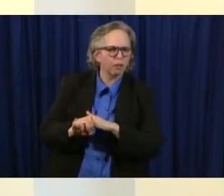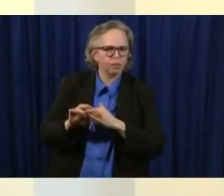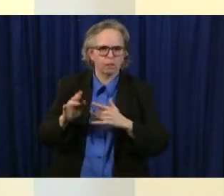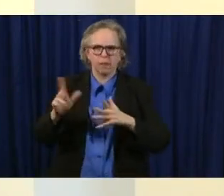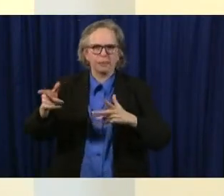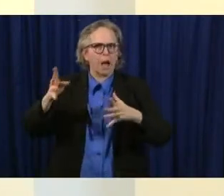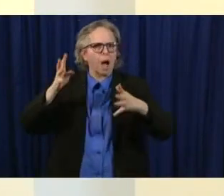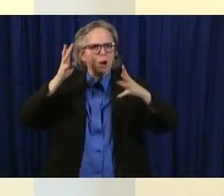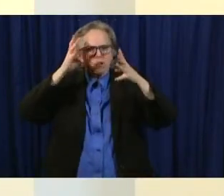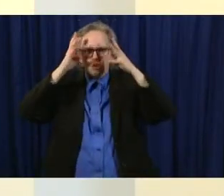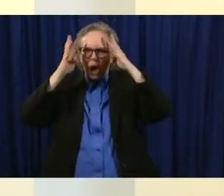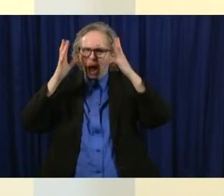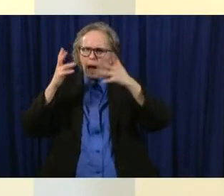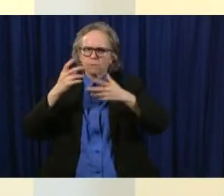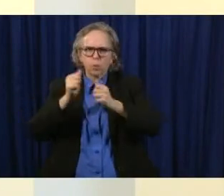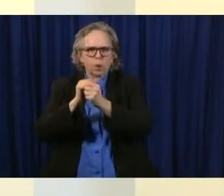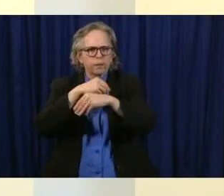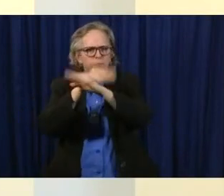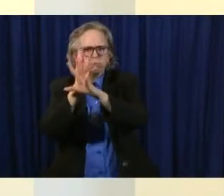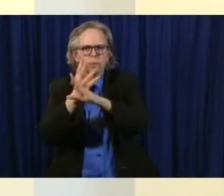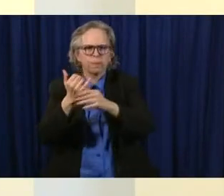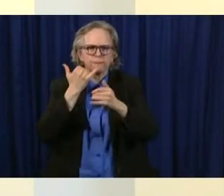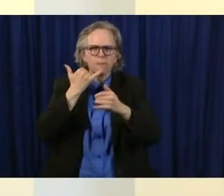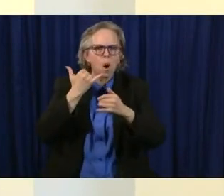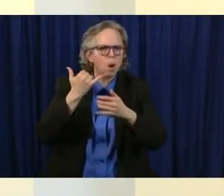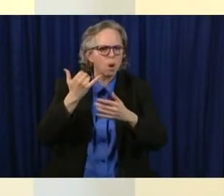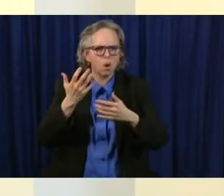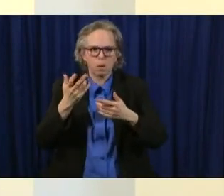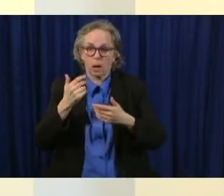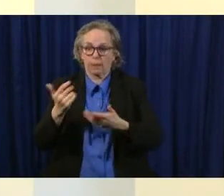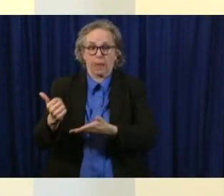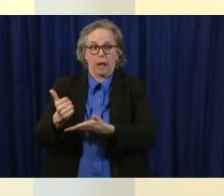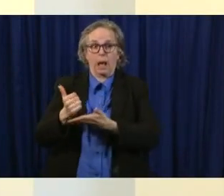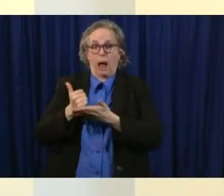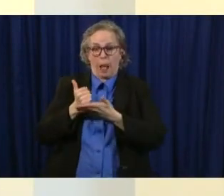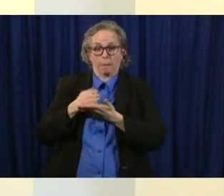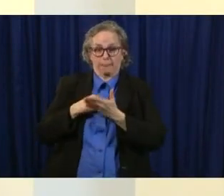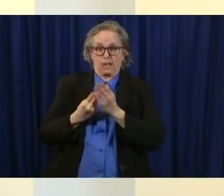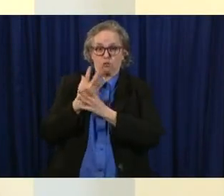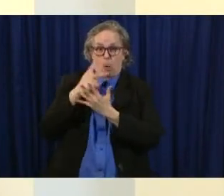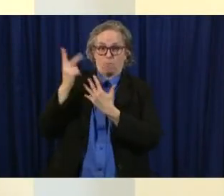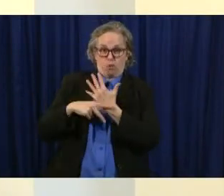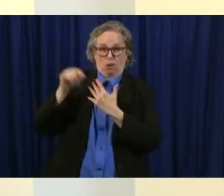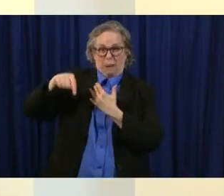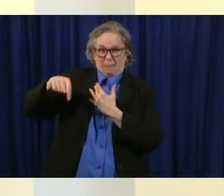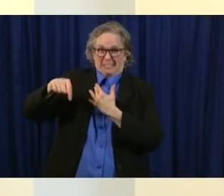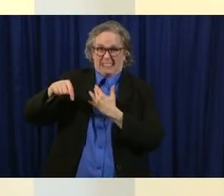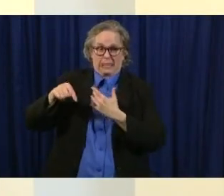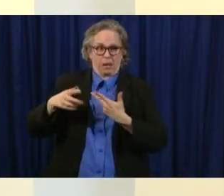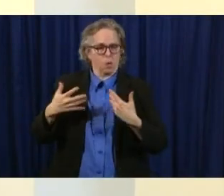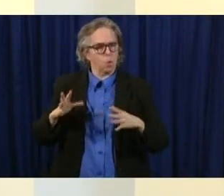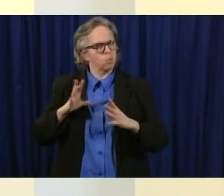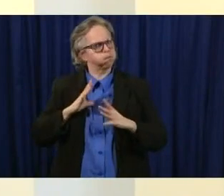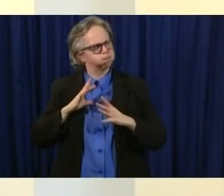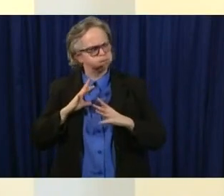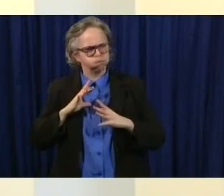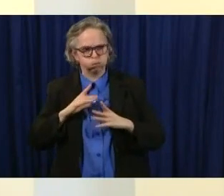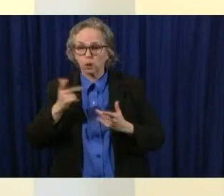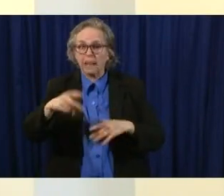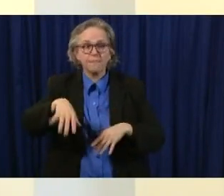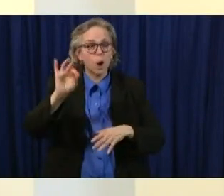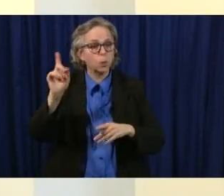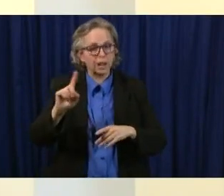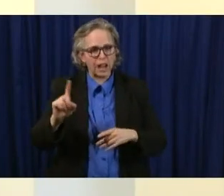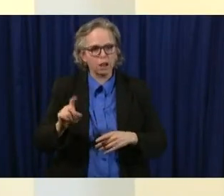so if you have interest again help me grow is our home visiting program here in ohio and you can go to coronavirus.ohio